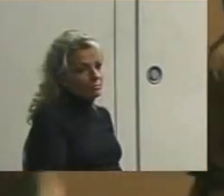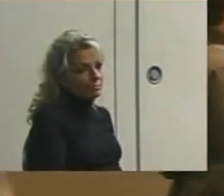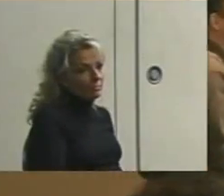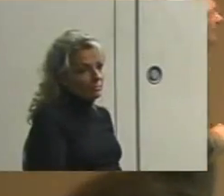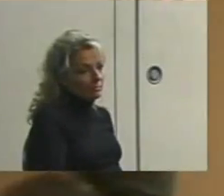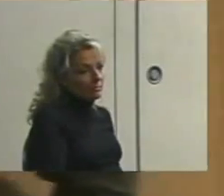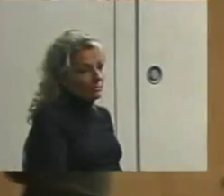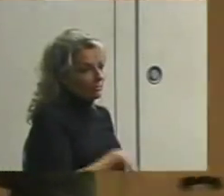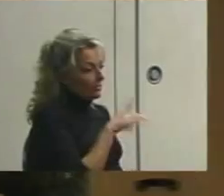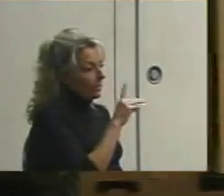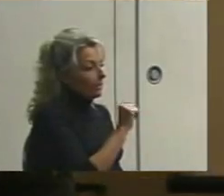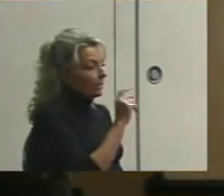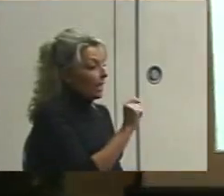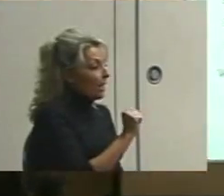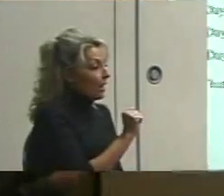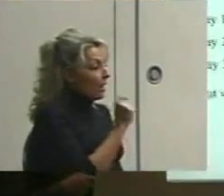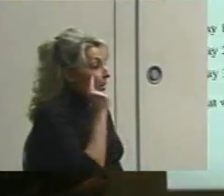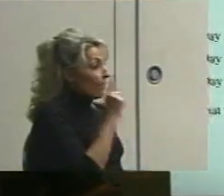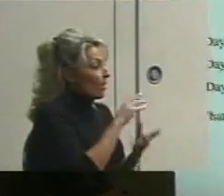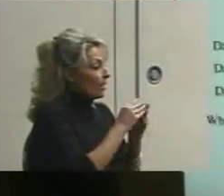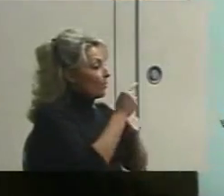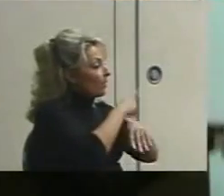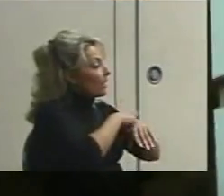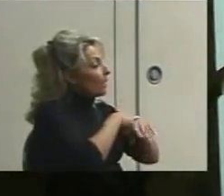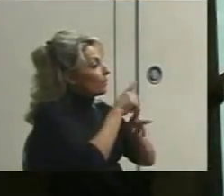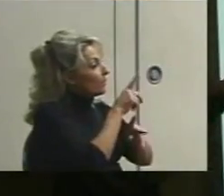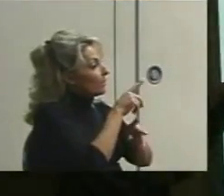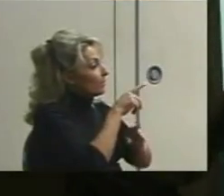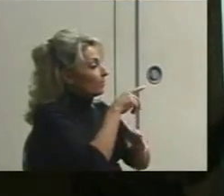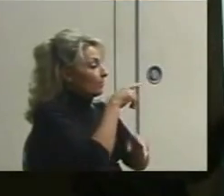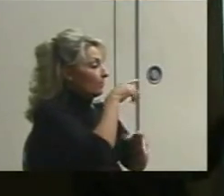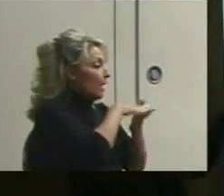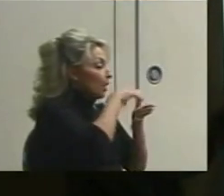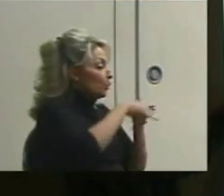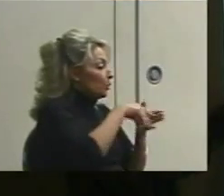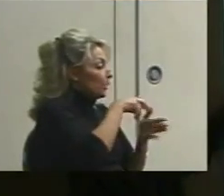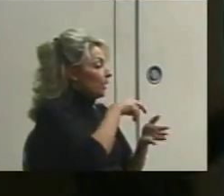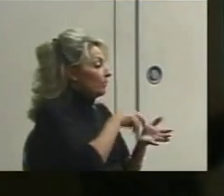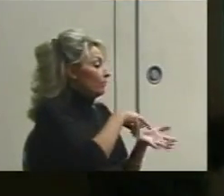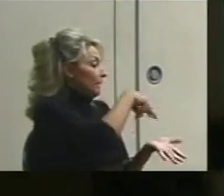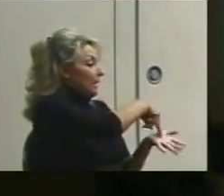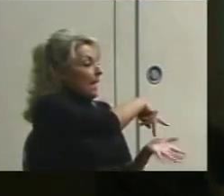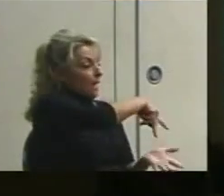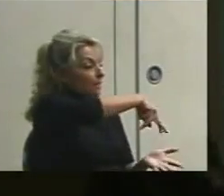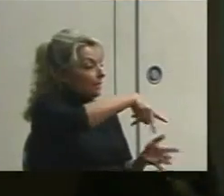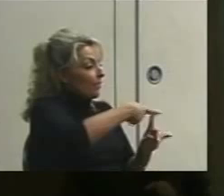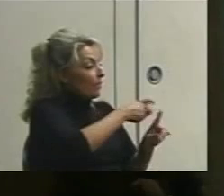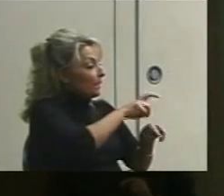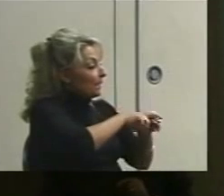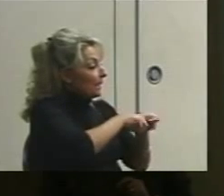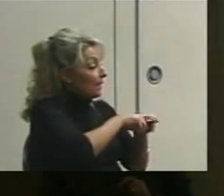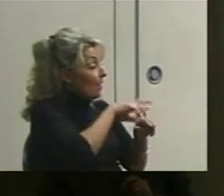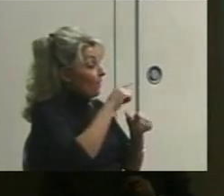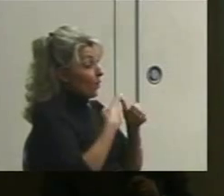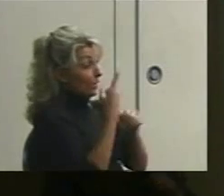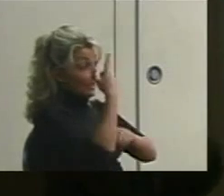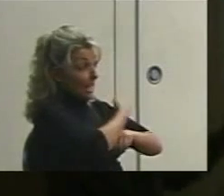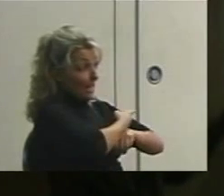Here are data for the number of times that Percy was out of his seat. So let's look at day one. He was out of his seat four times.